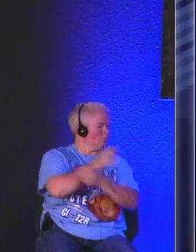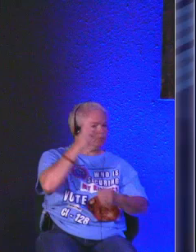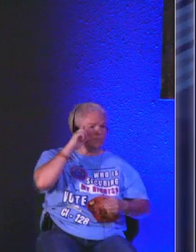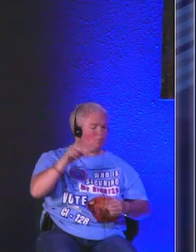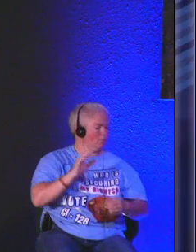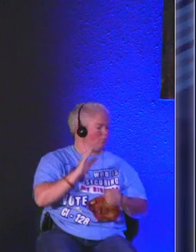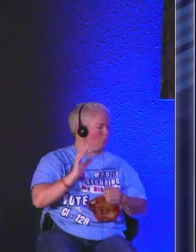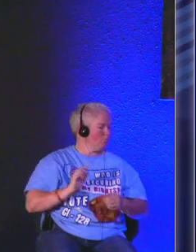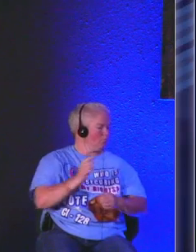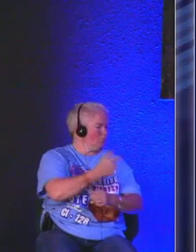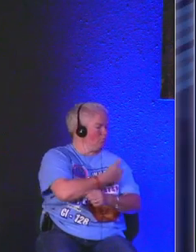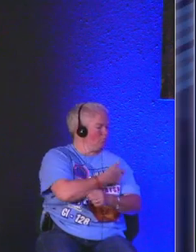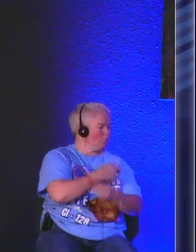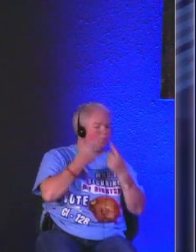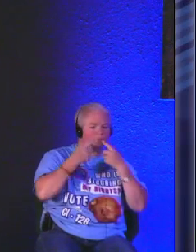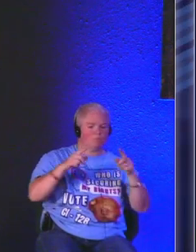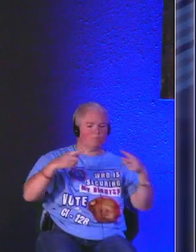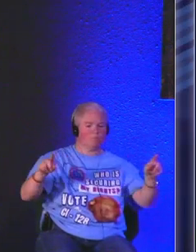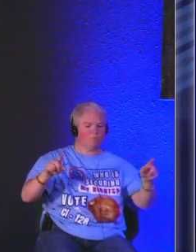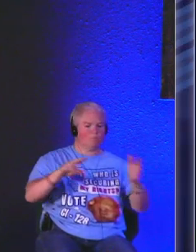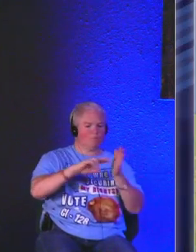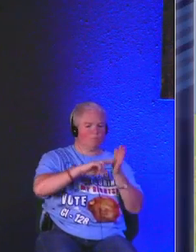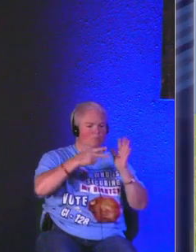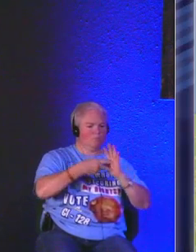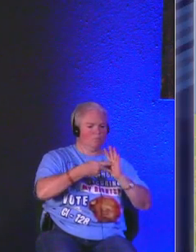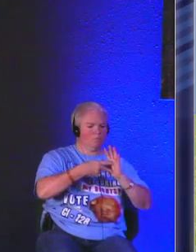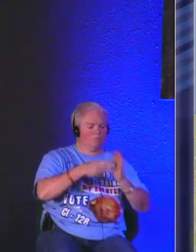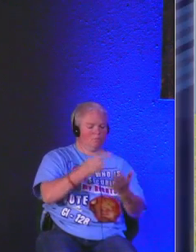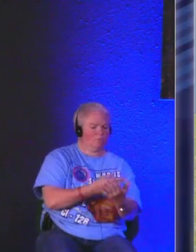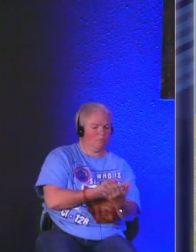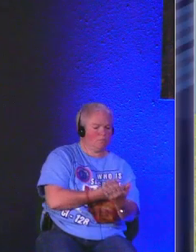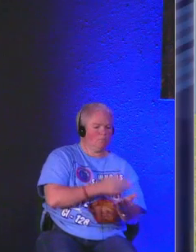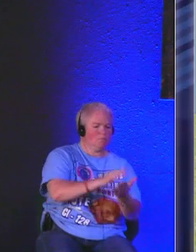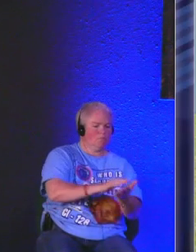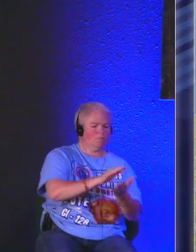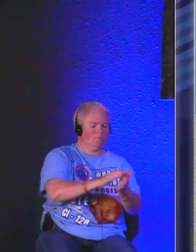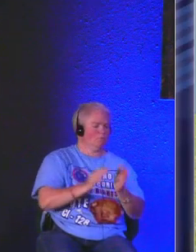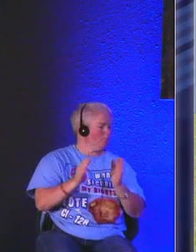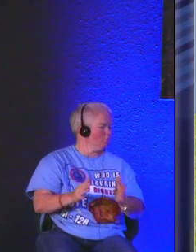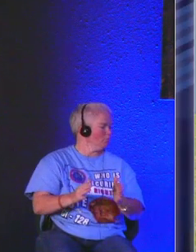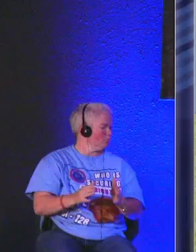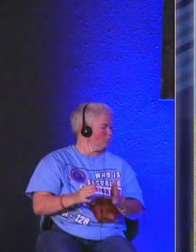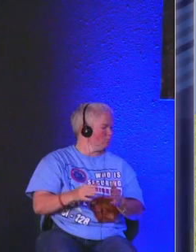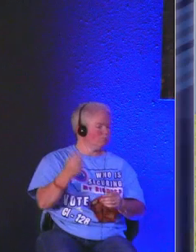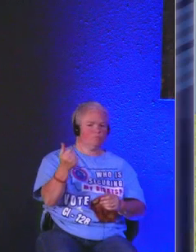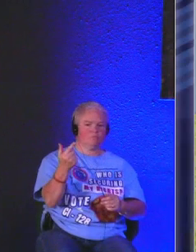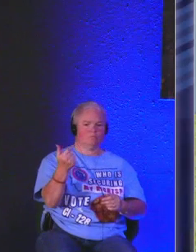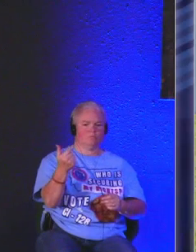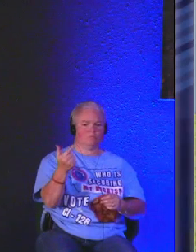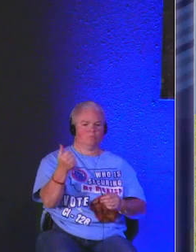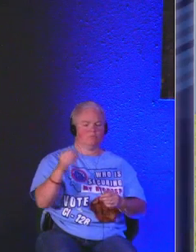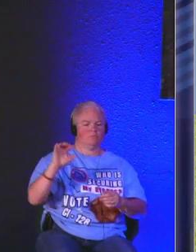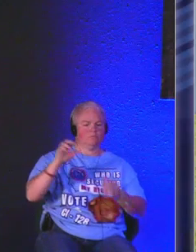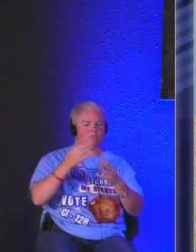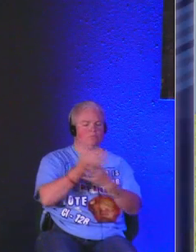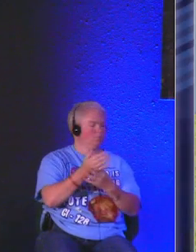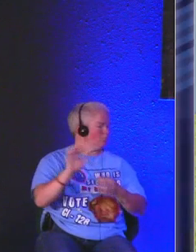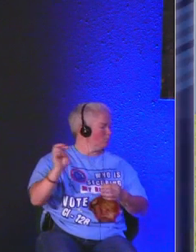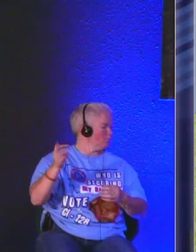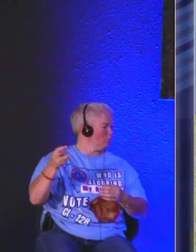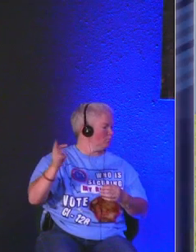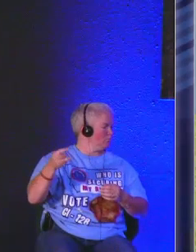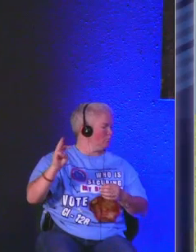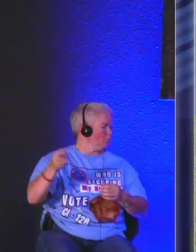for us by defining the shepherd it's it's verses 11 through 16 says this